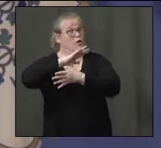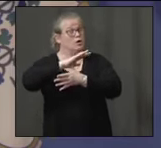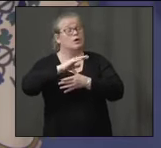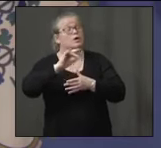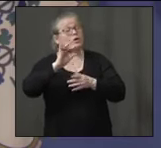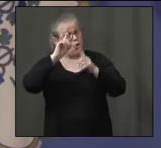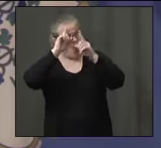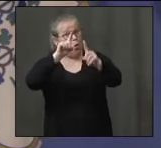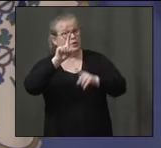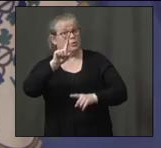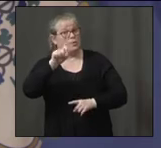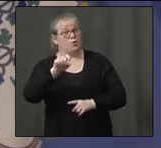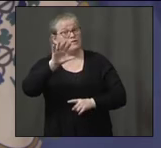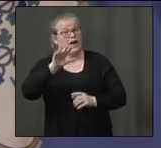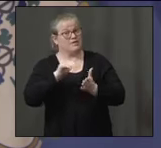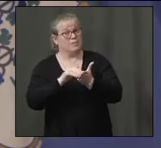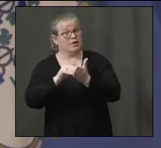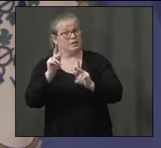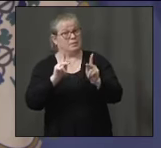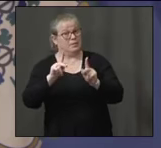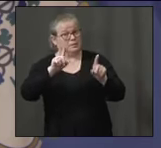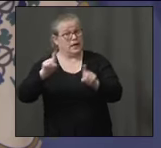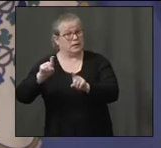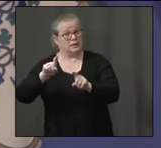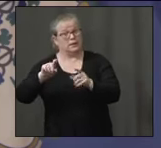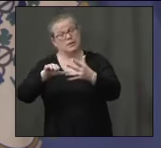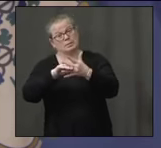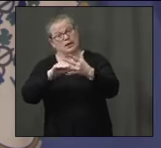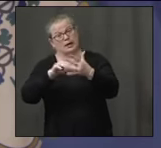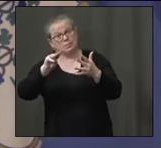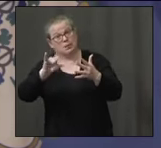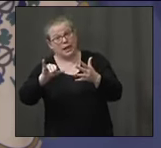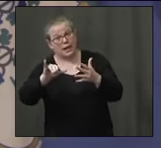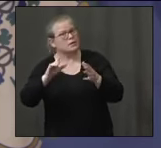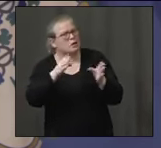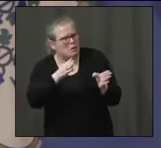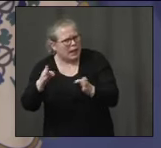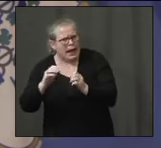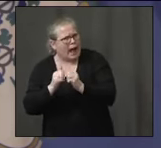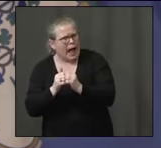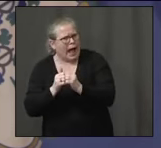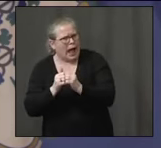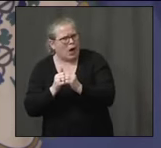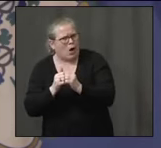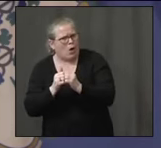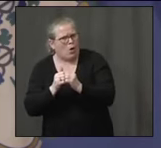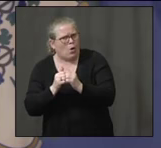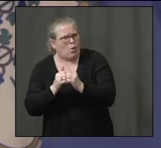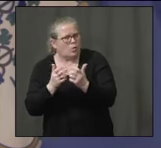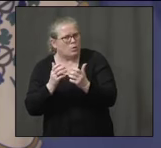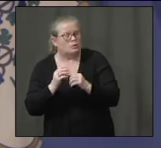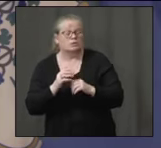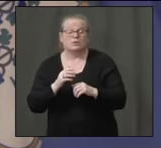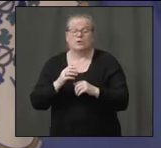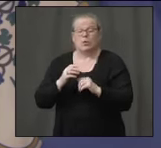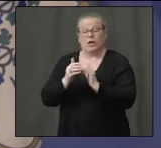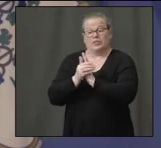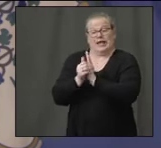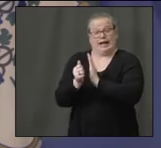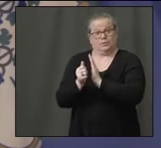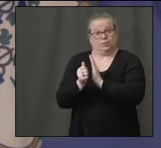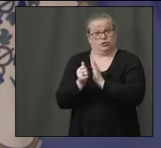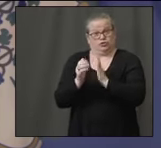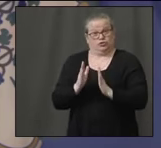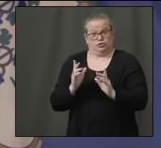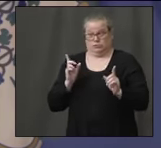those lines? I think, as you heard from the experts here, we're going to start doing randomized testing, not just